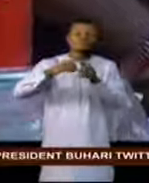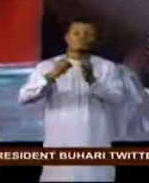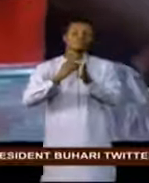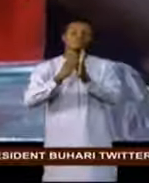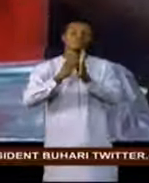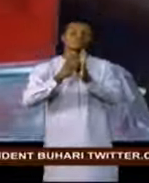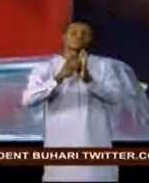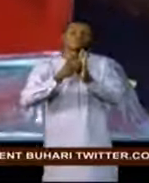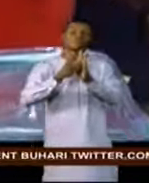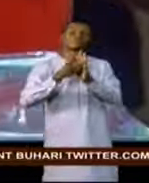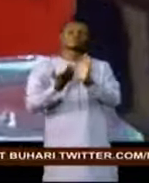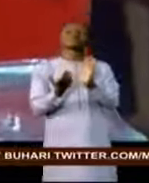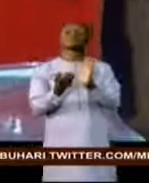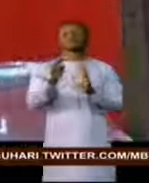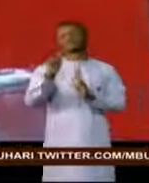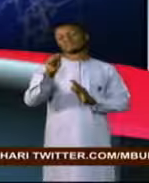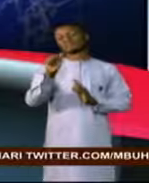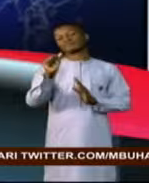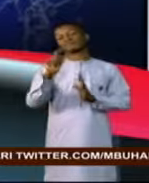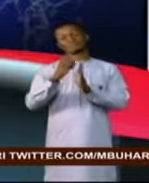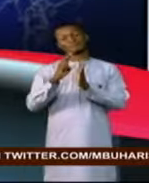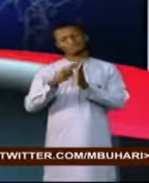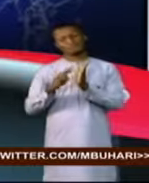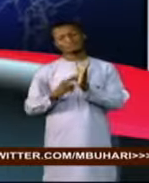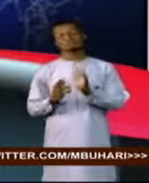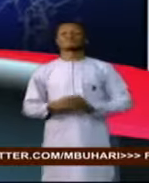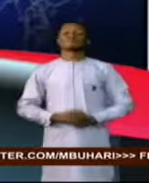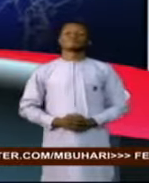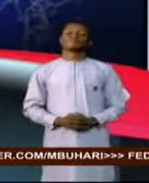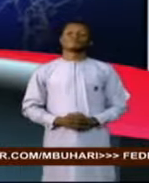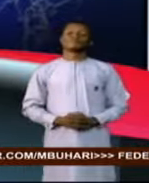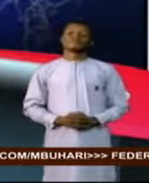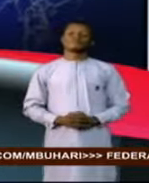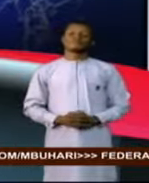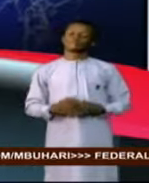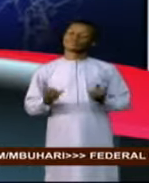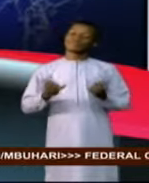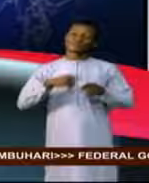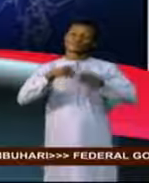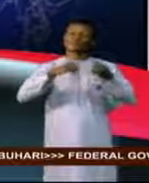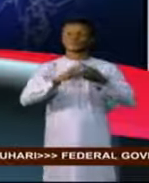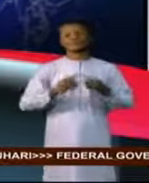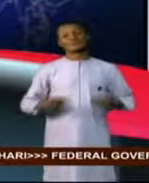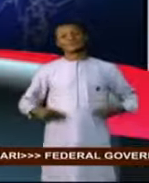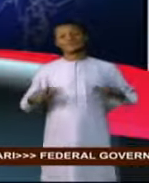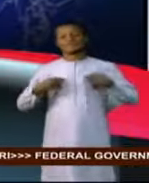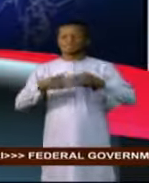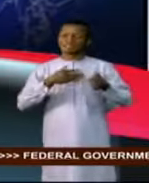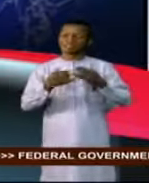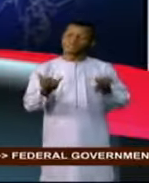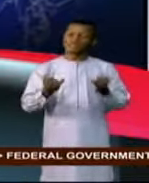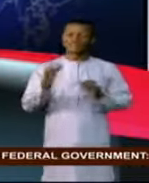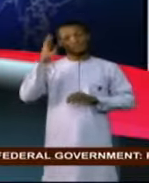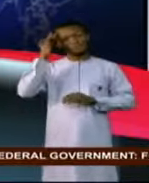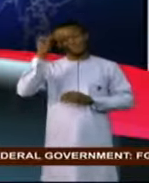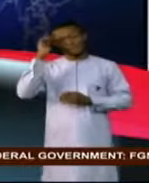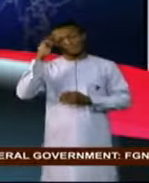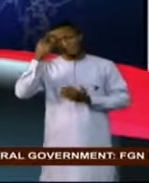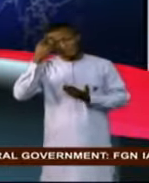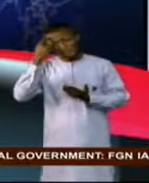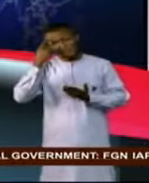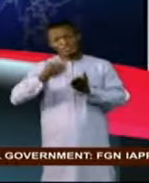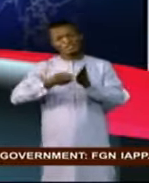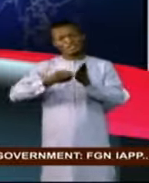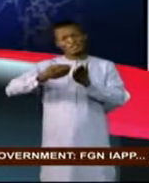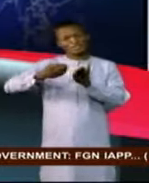Mayor Ogede. And to health matters now. The federal government is reviewing the imposed